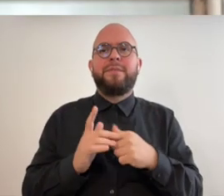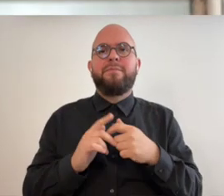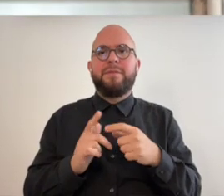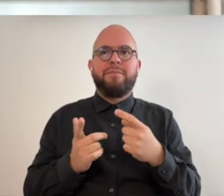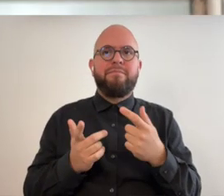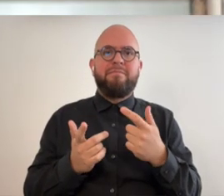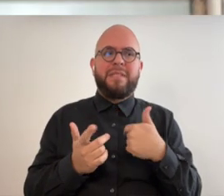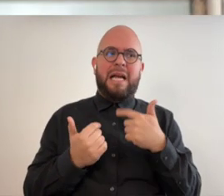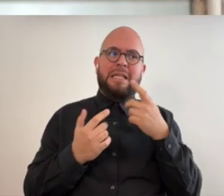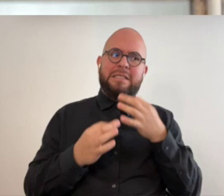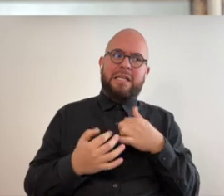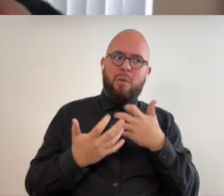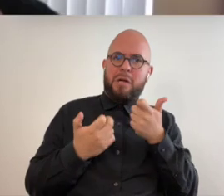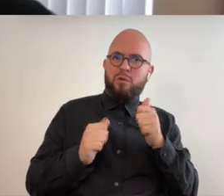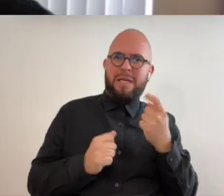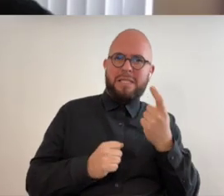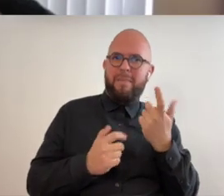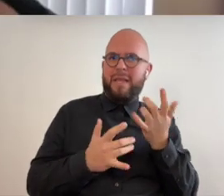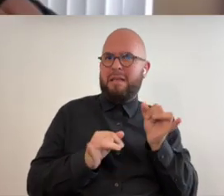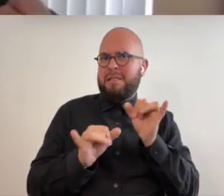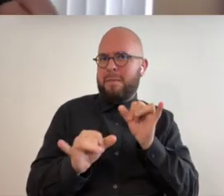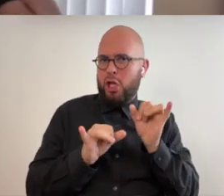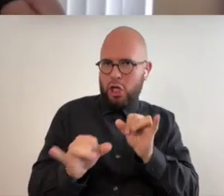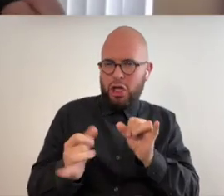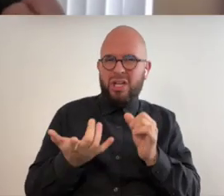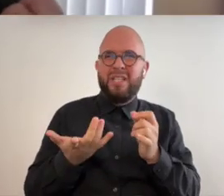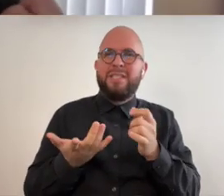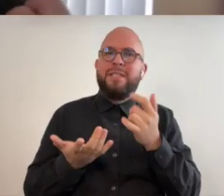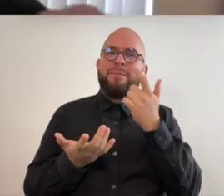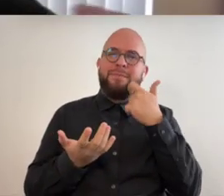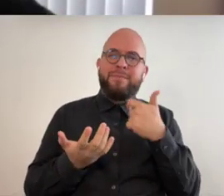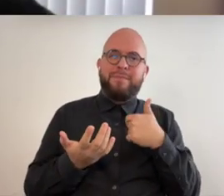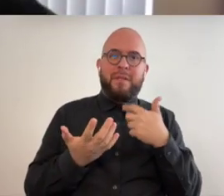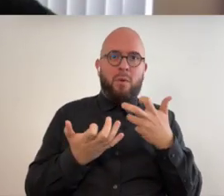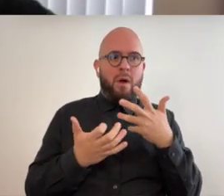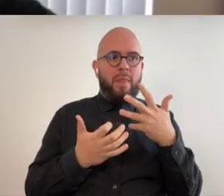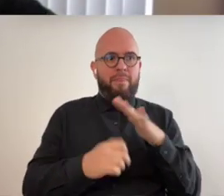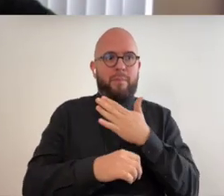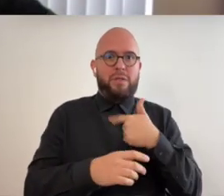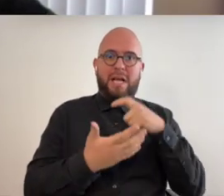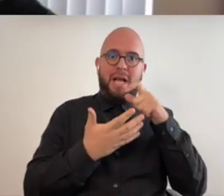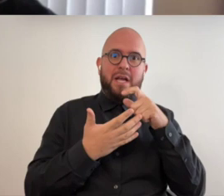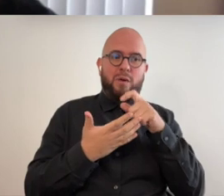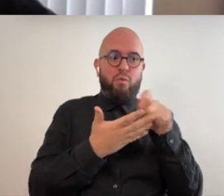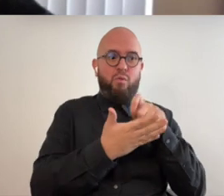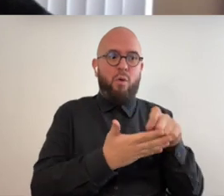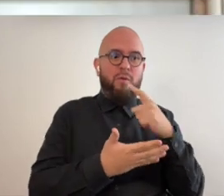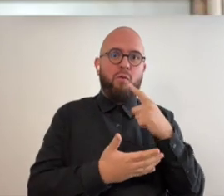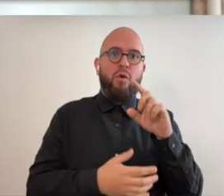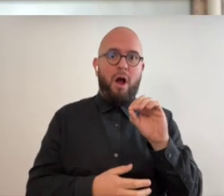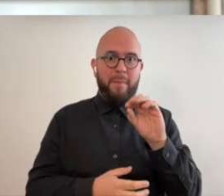i decided to try something like that so that this it the music that i've written for opulent mobility is all ambient